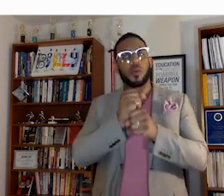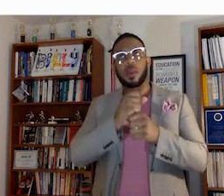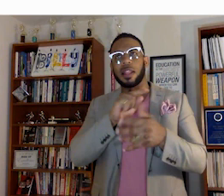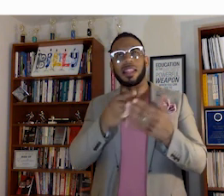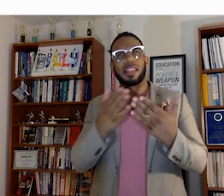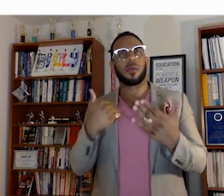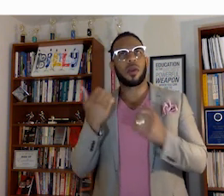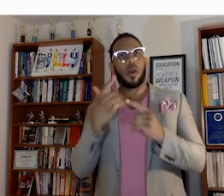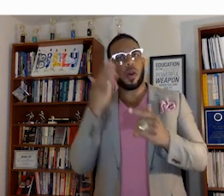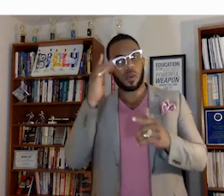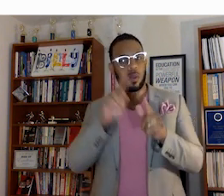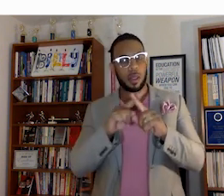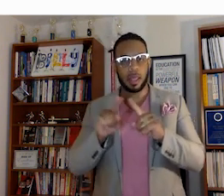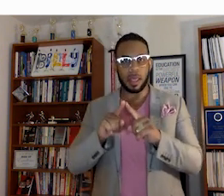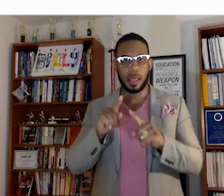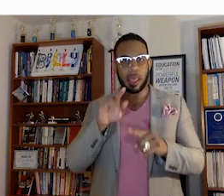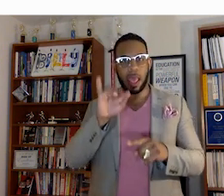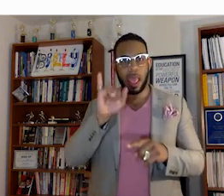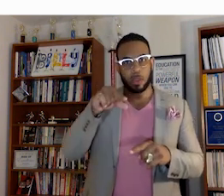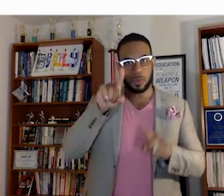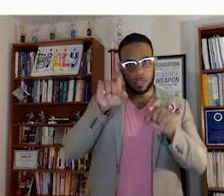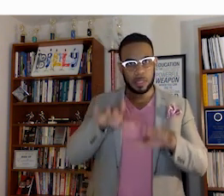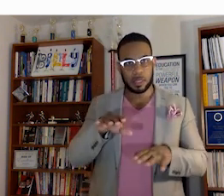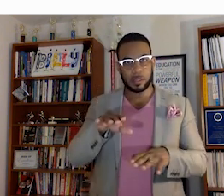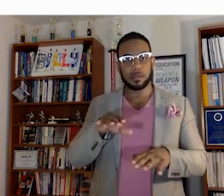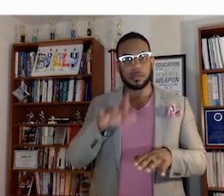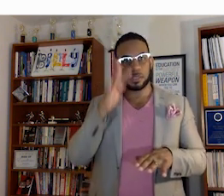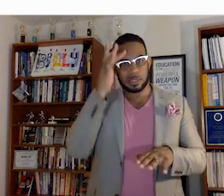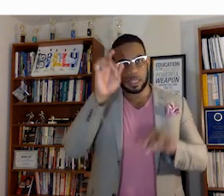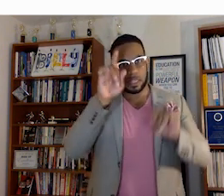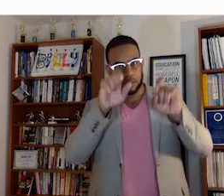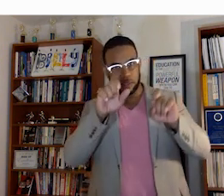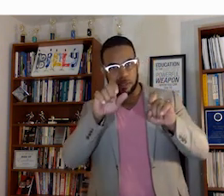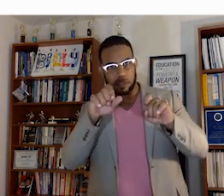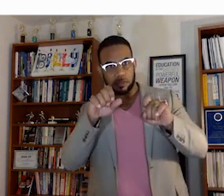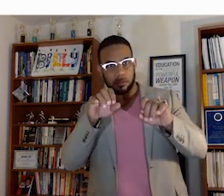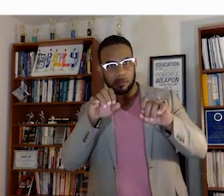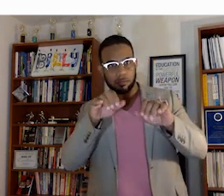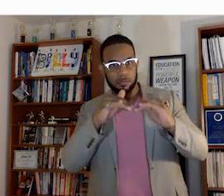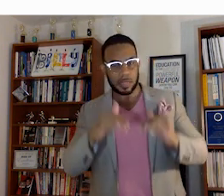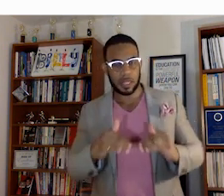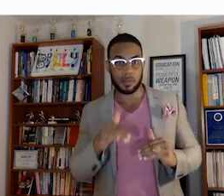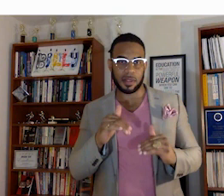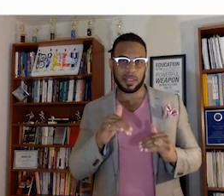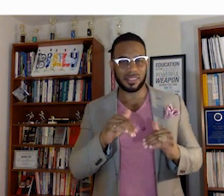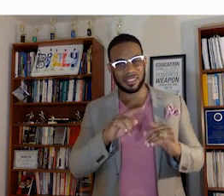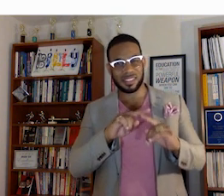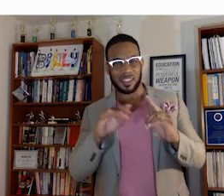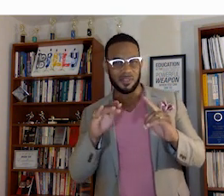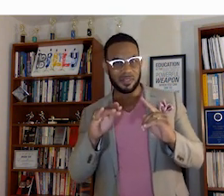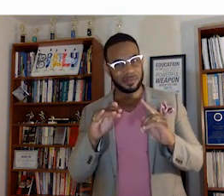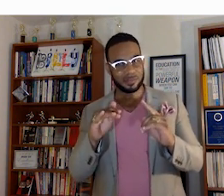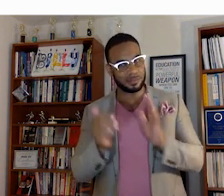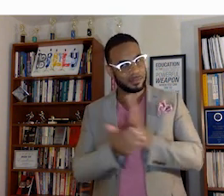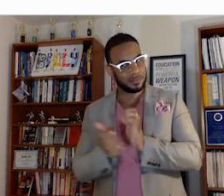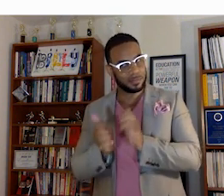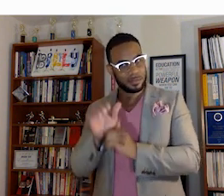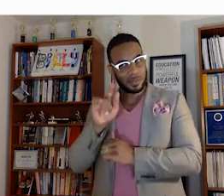thing that we all know as the IQ test, intelligent quotient test. Nate his caveats with Alfred Binet,